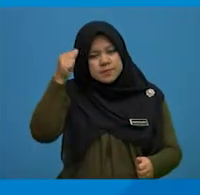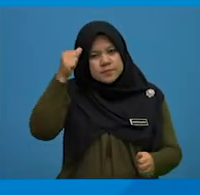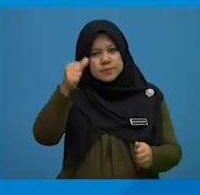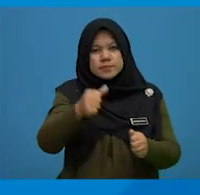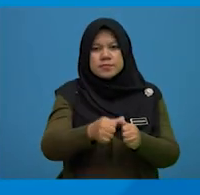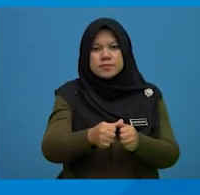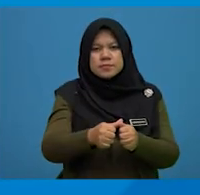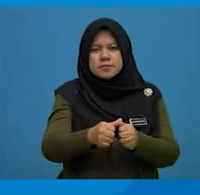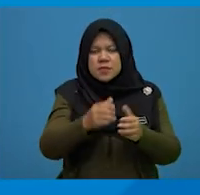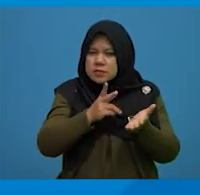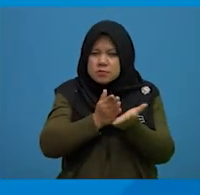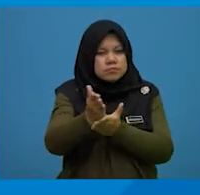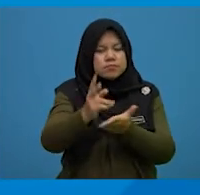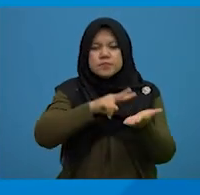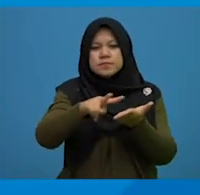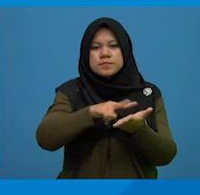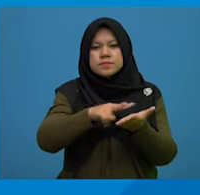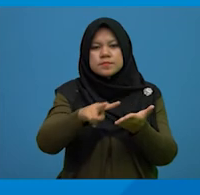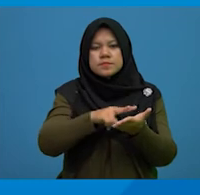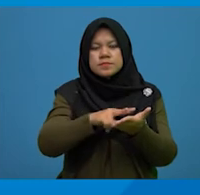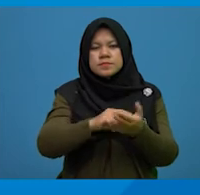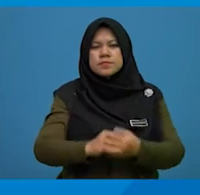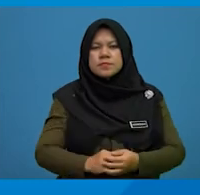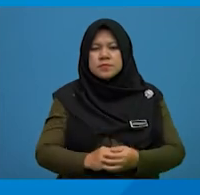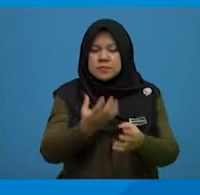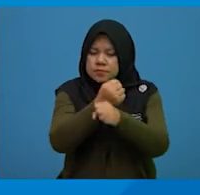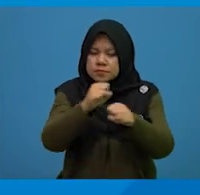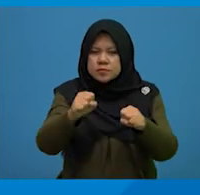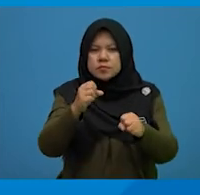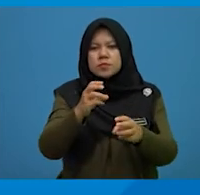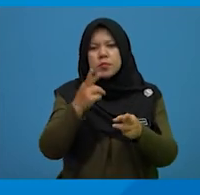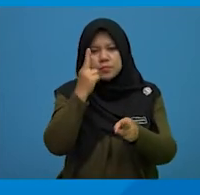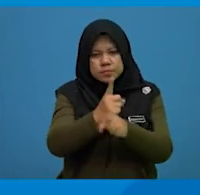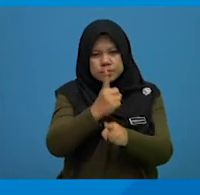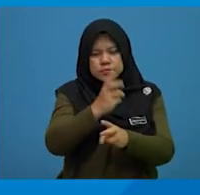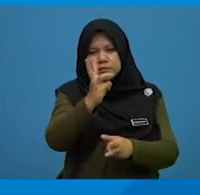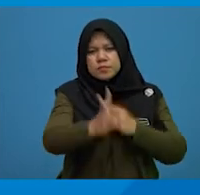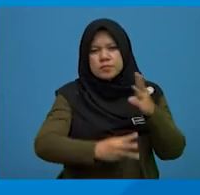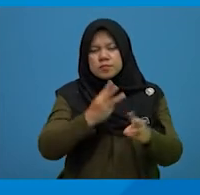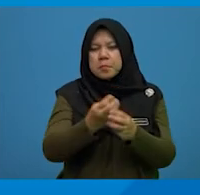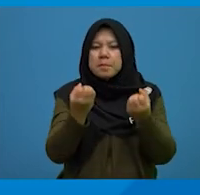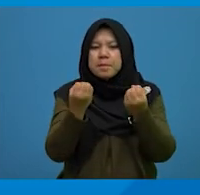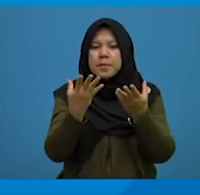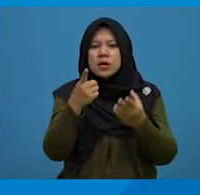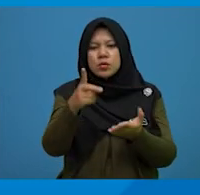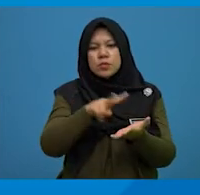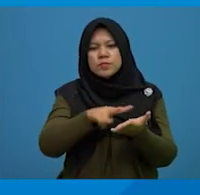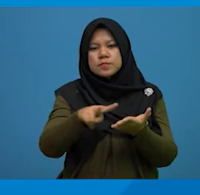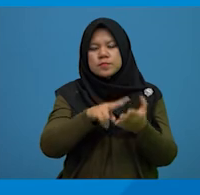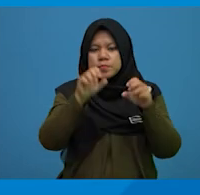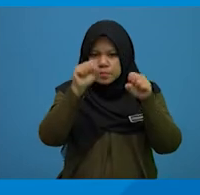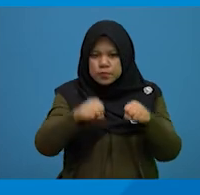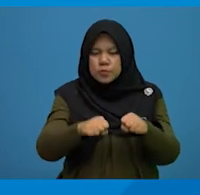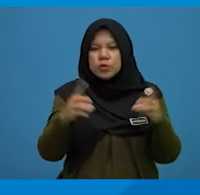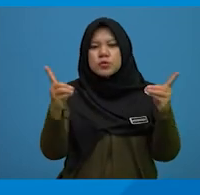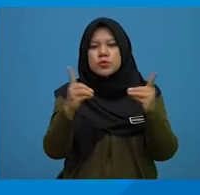Remember to keep reading as it prepares you for the real world. The more you read, the more